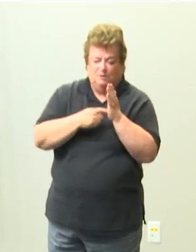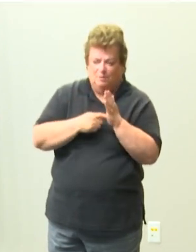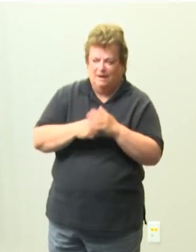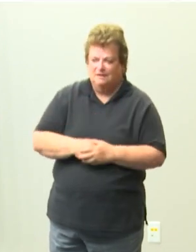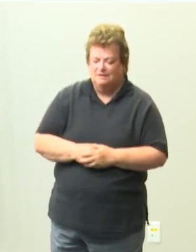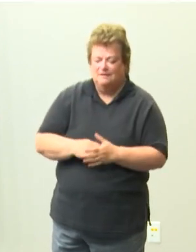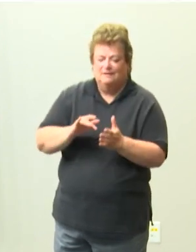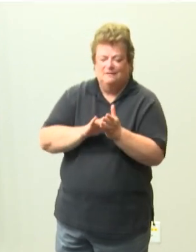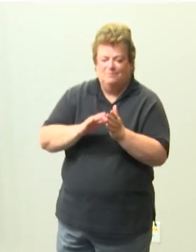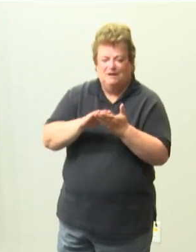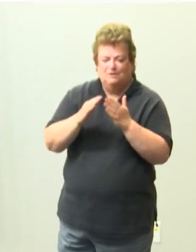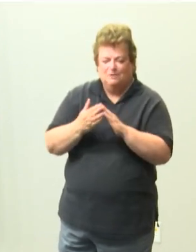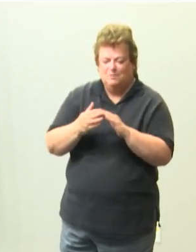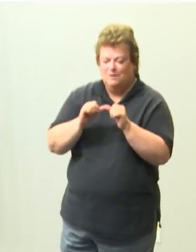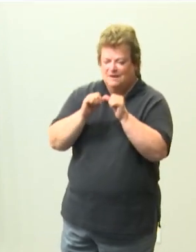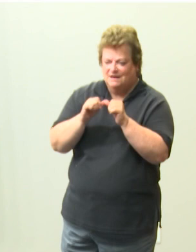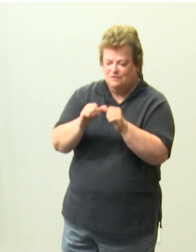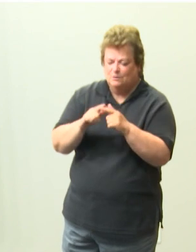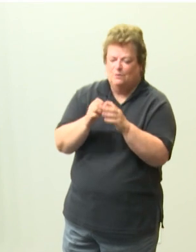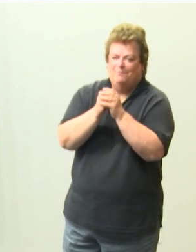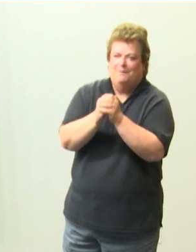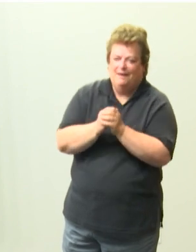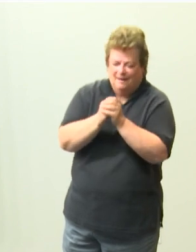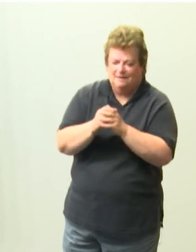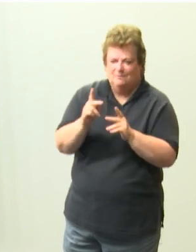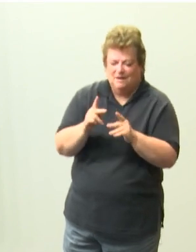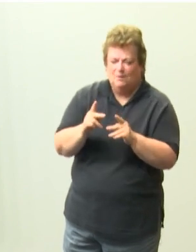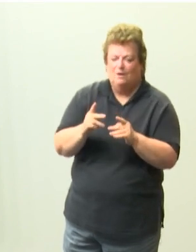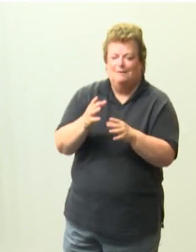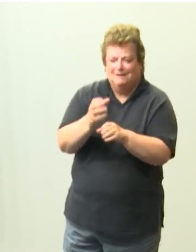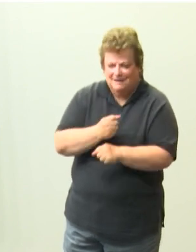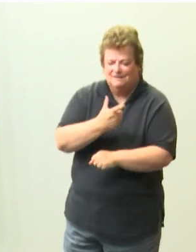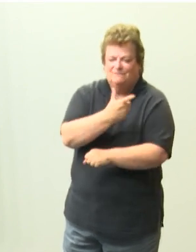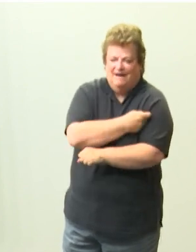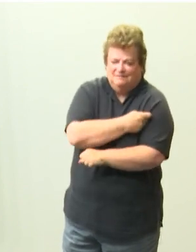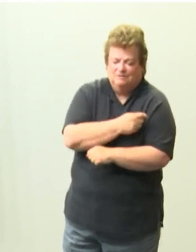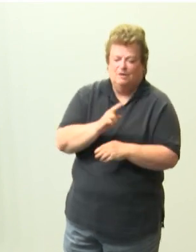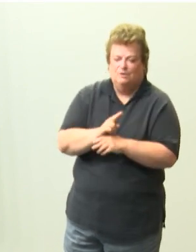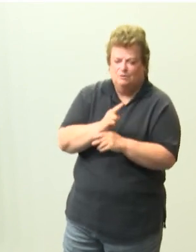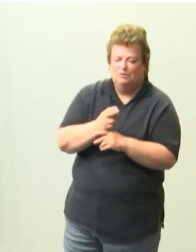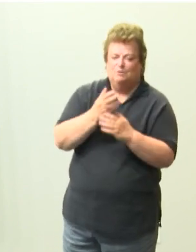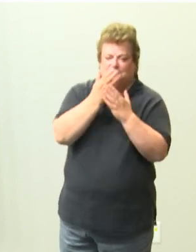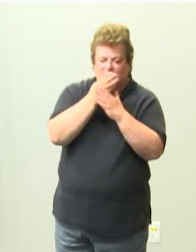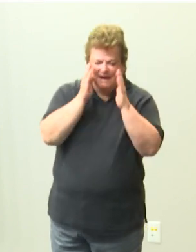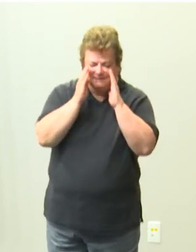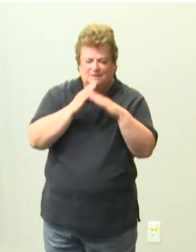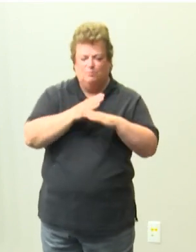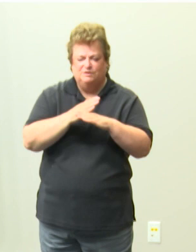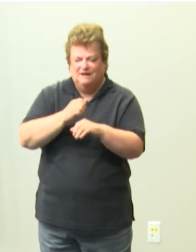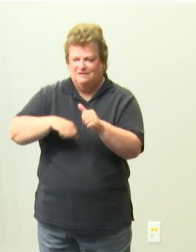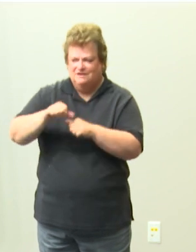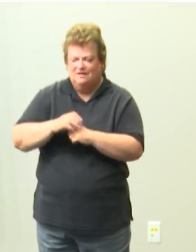medical community has continued to beg people to get vaccinated to wear their masks and to protect each other and